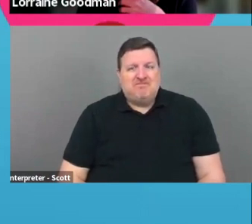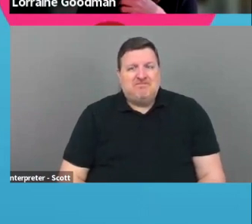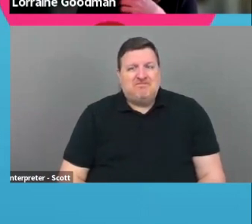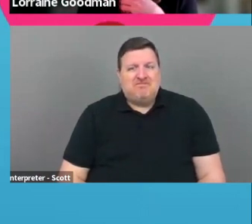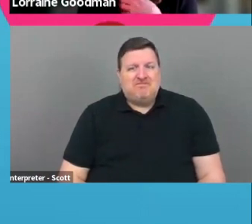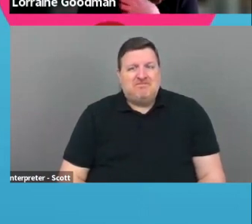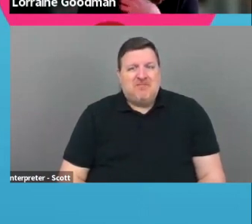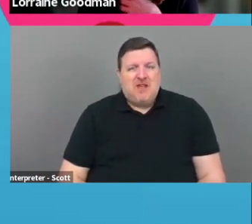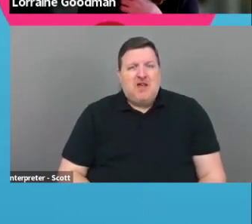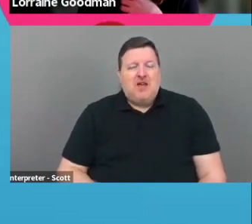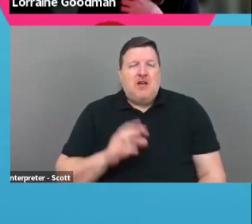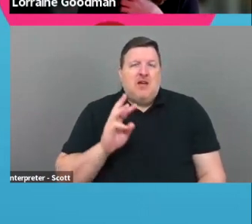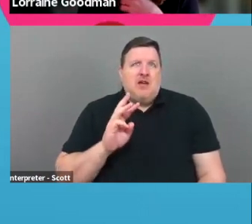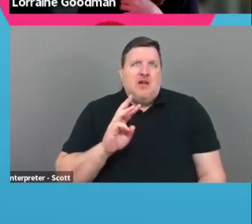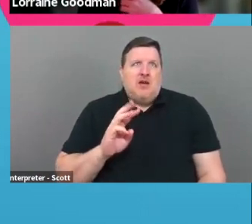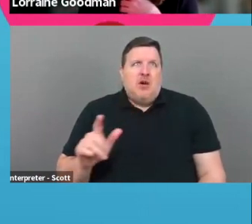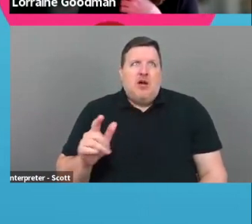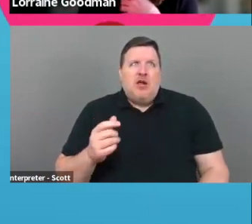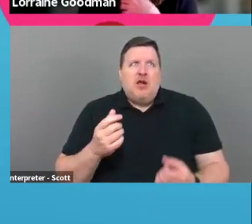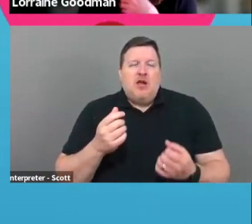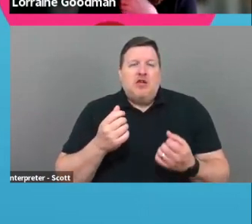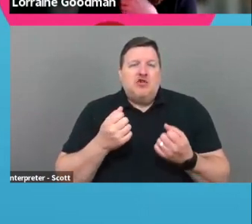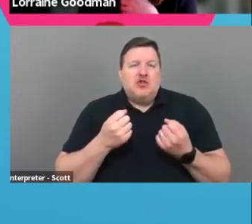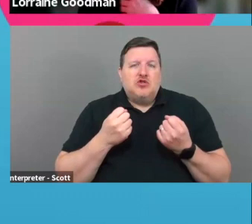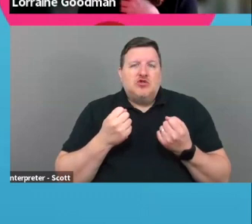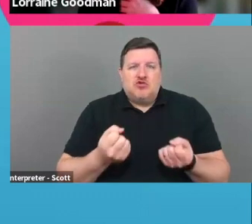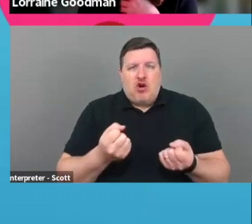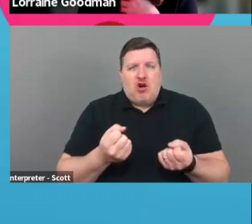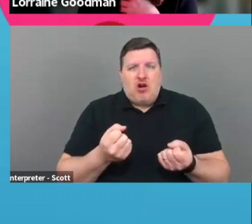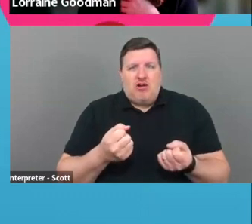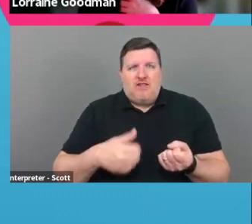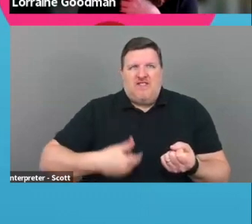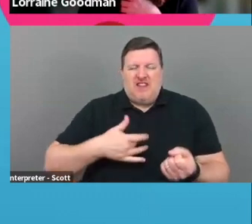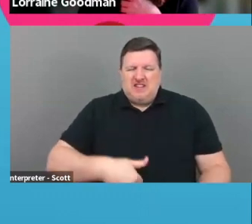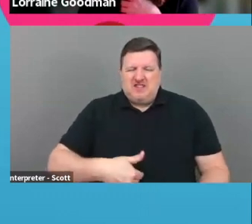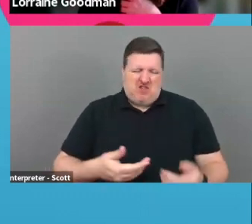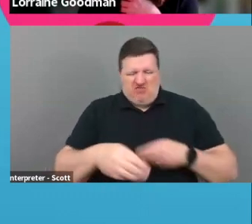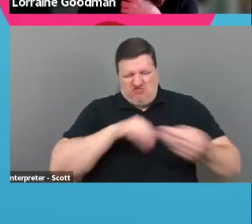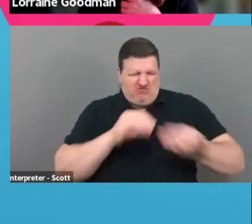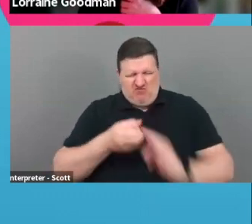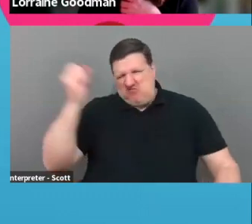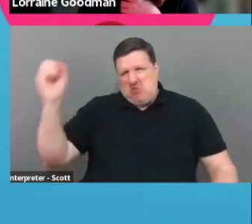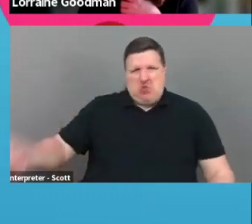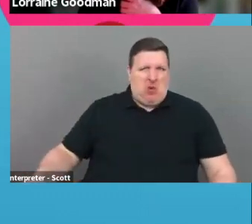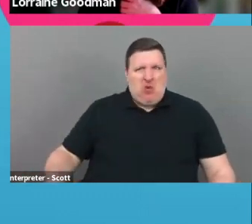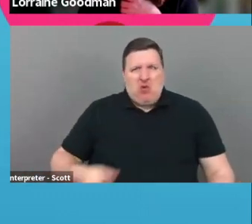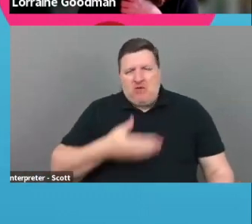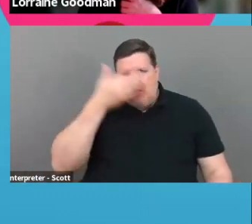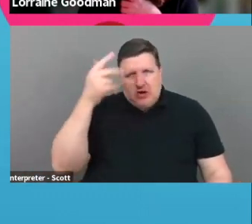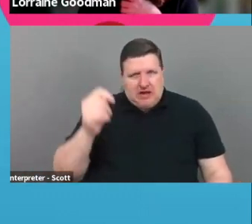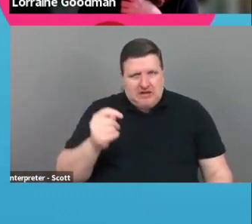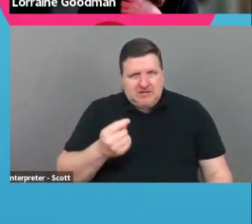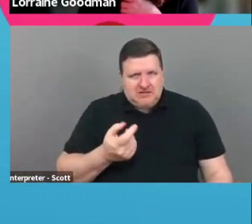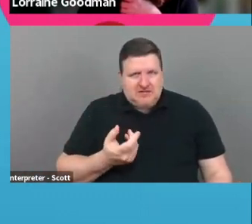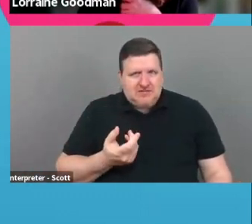There is a strong impetus to kind of maybe rip the letter up, throw it out and, or the